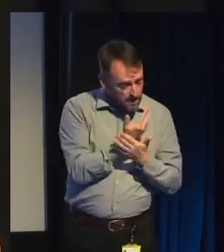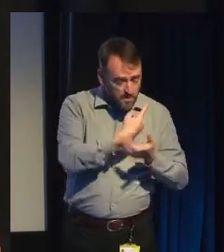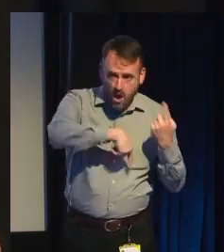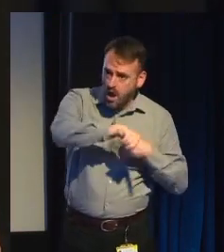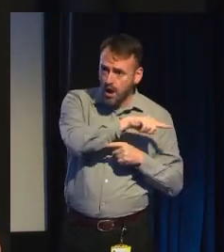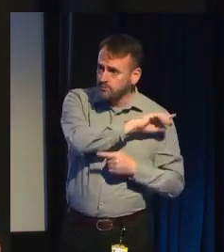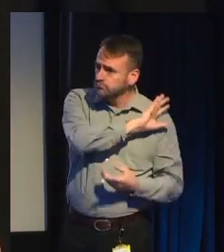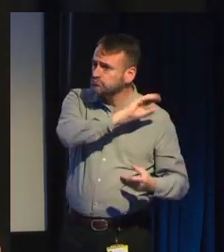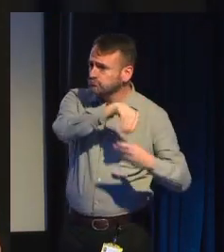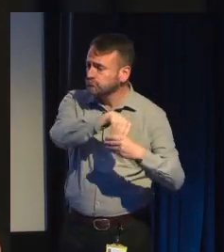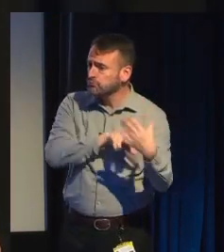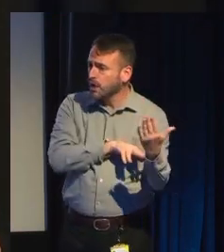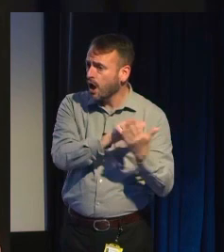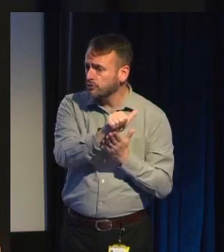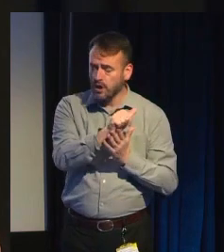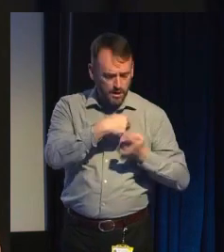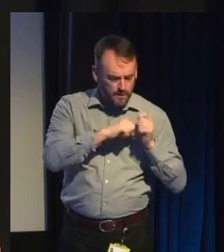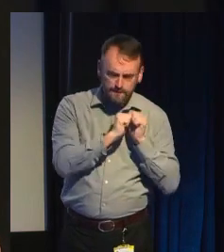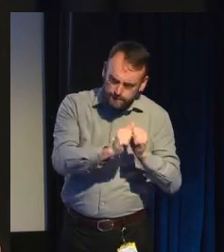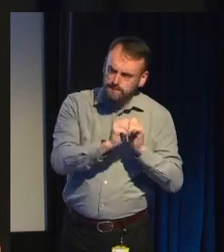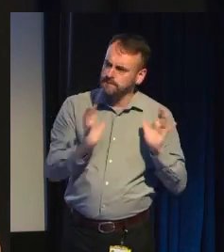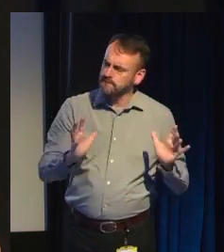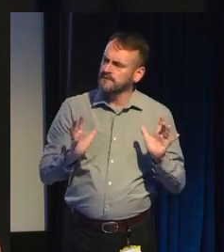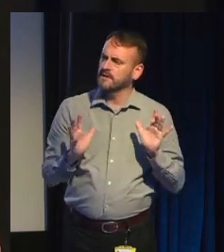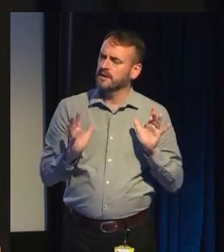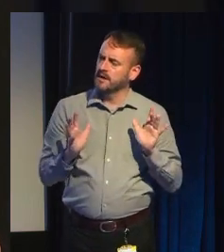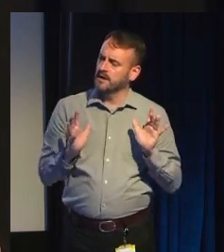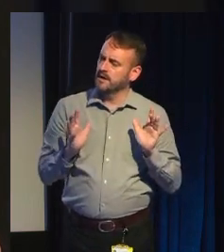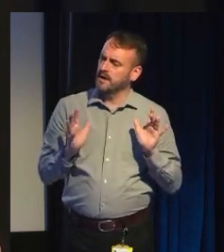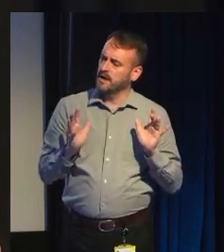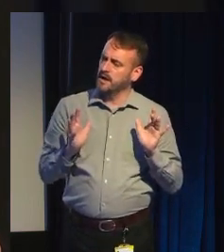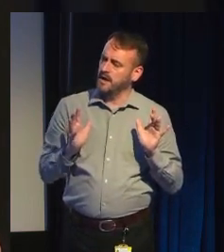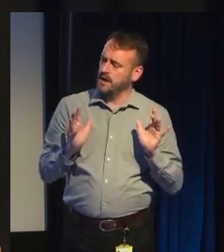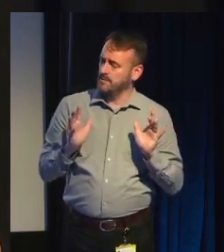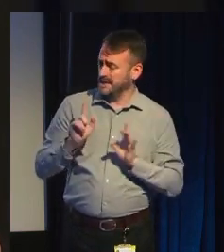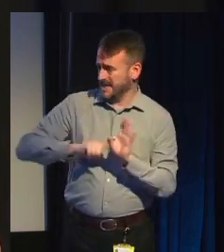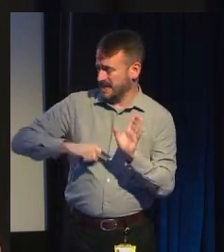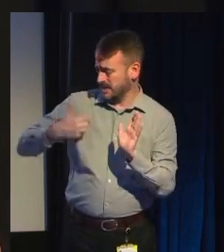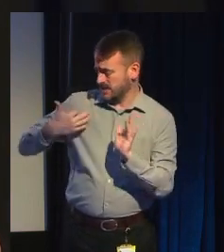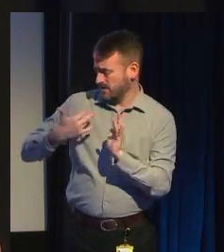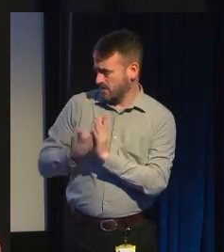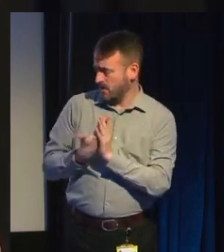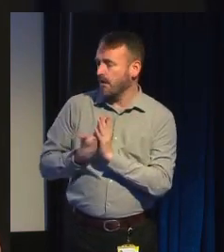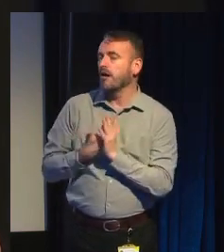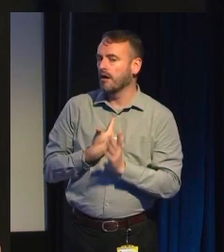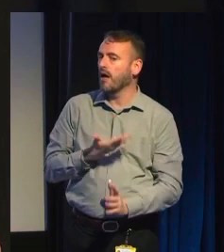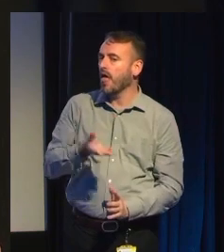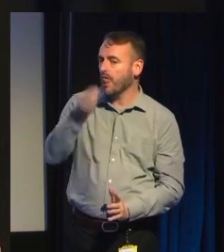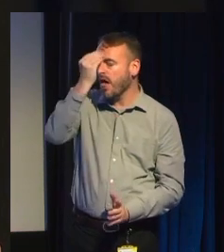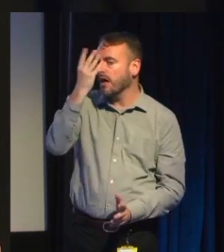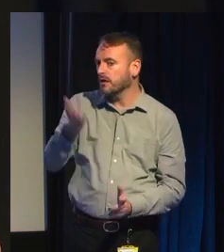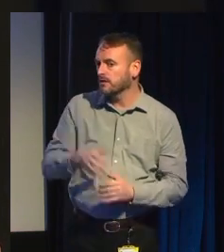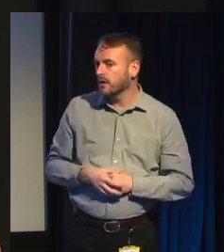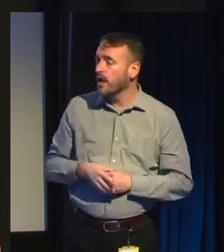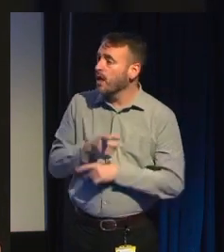But as I've learned over the last years, if we want to prove ourselves to the gatekeepers of